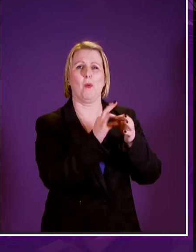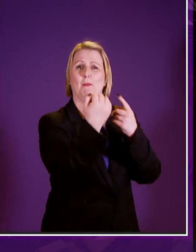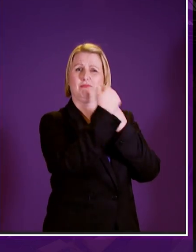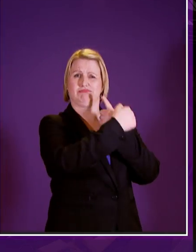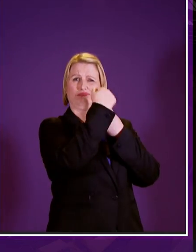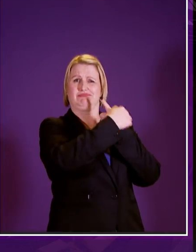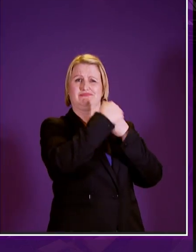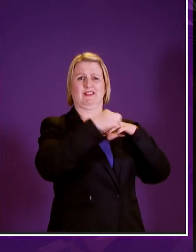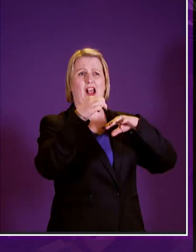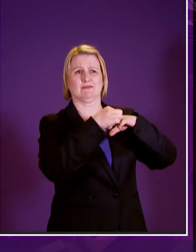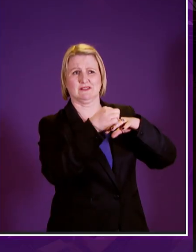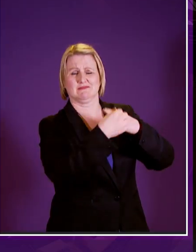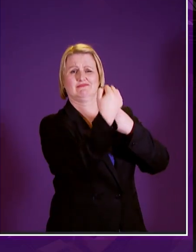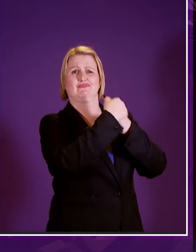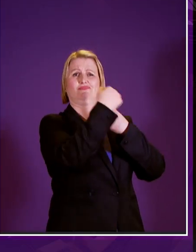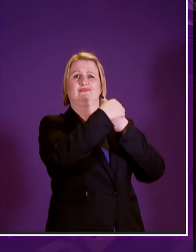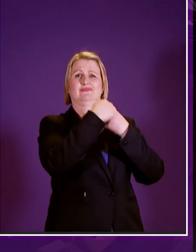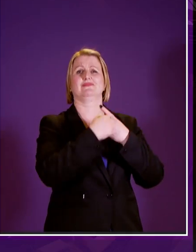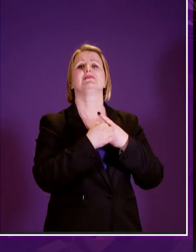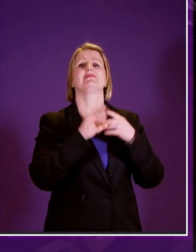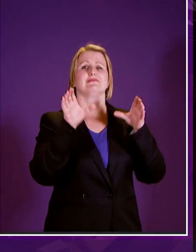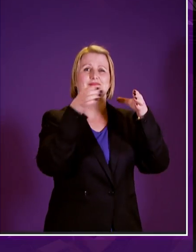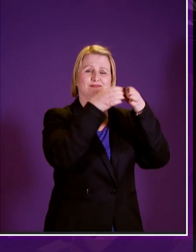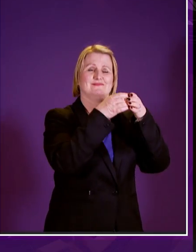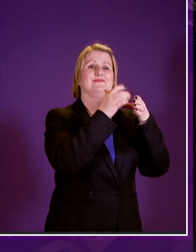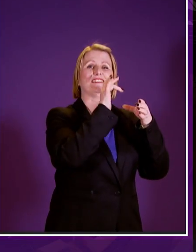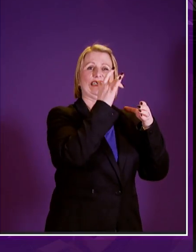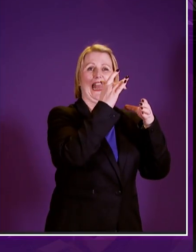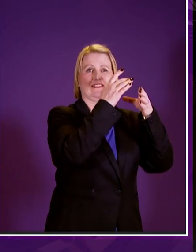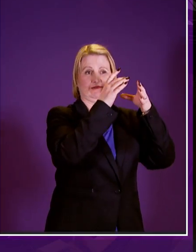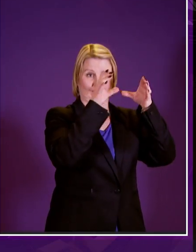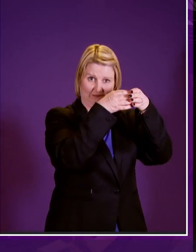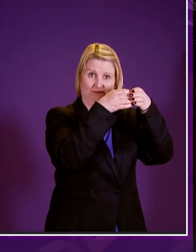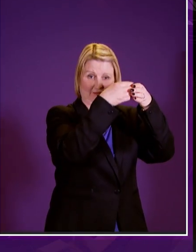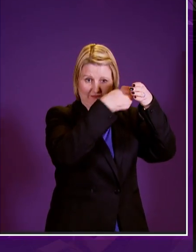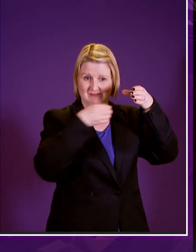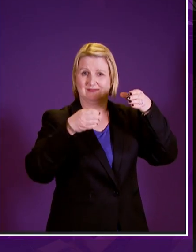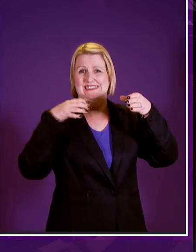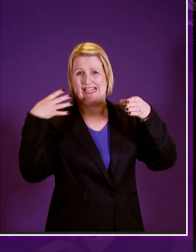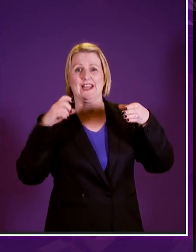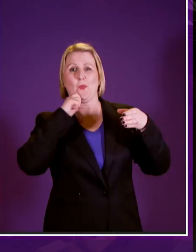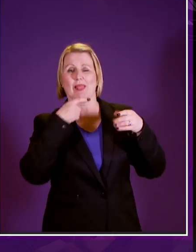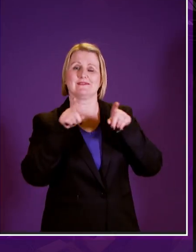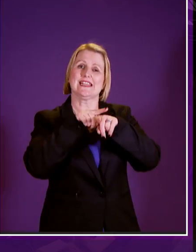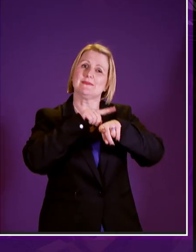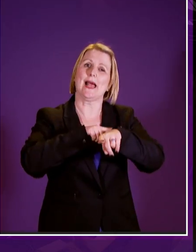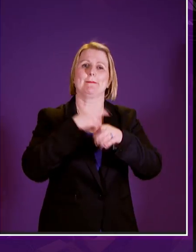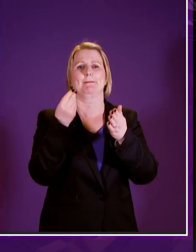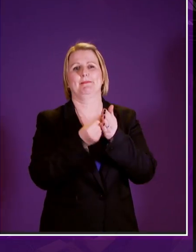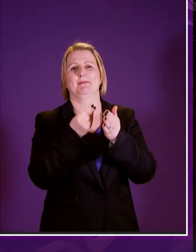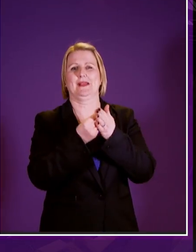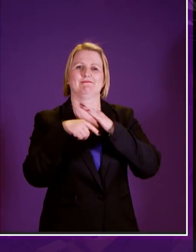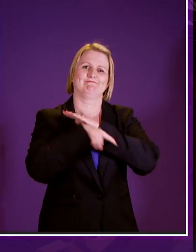ten of them are likely to be suffering financial abuse too and single payments can only compound that experience